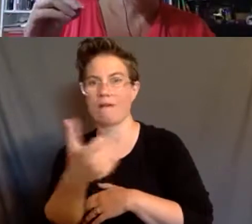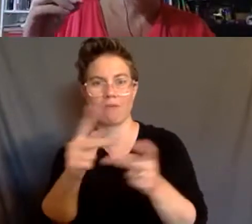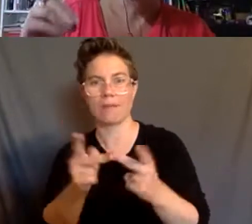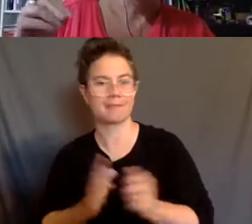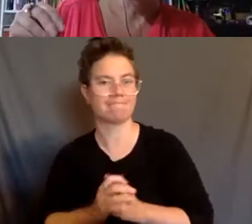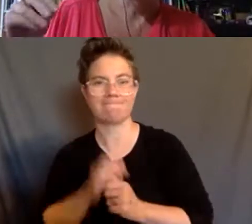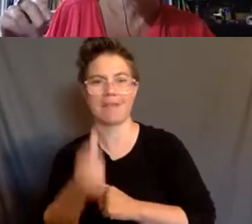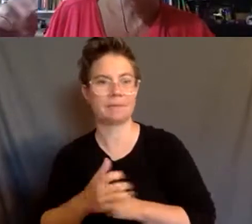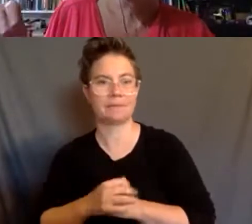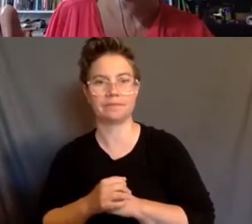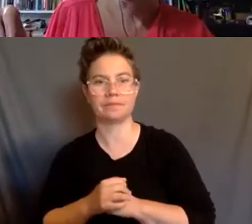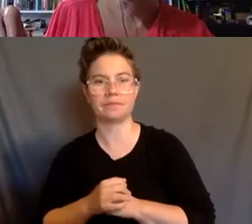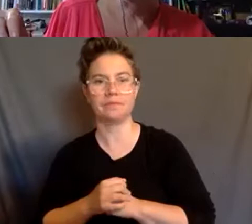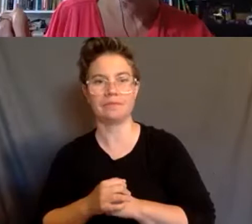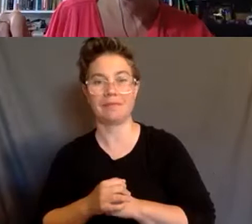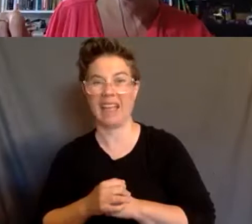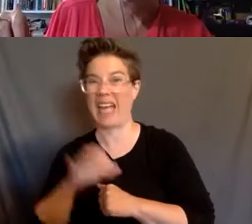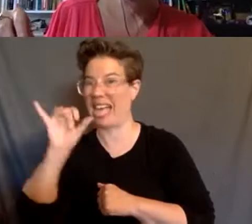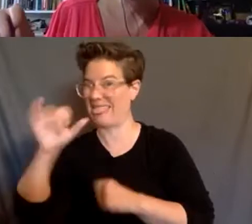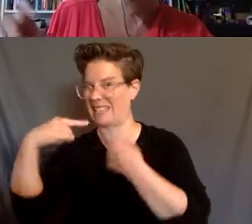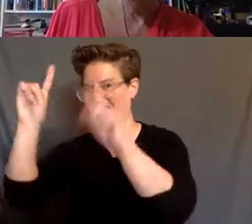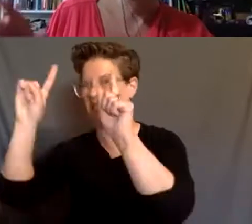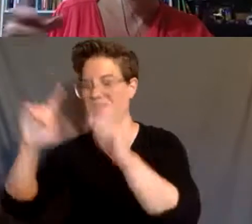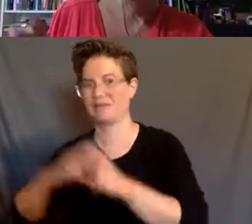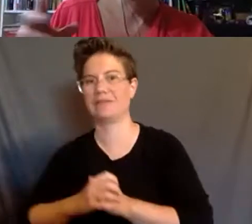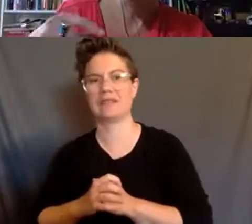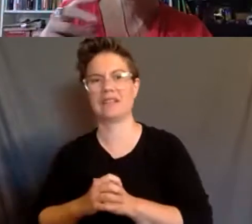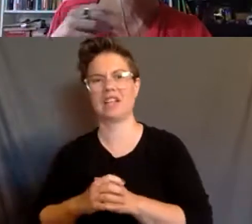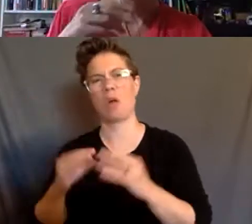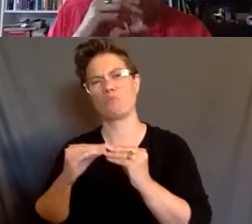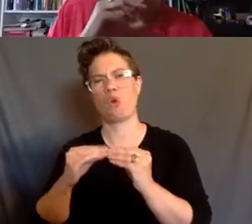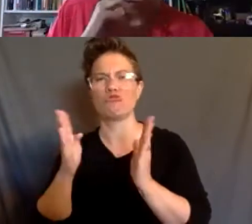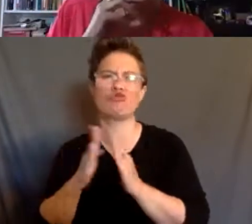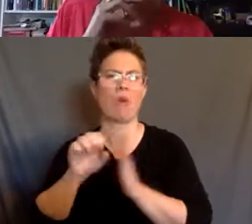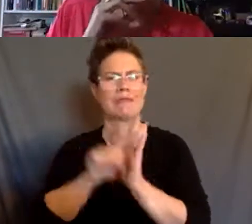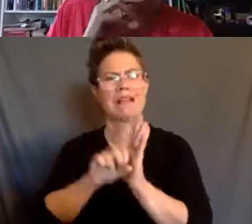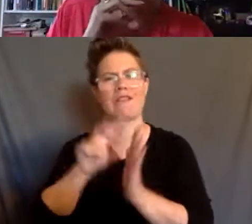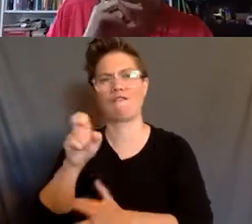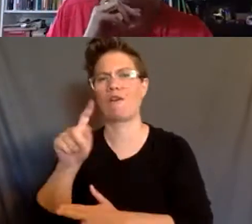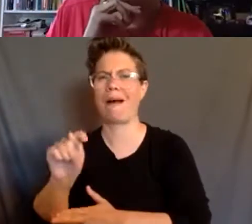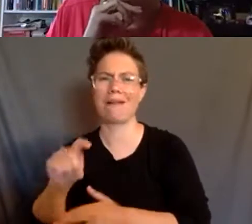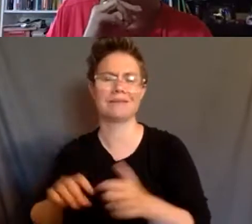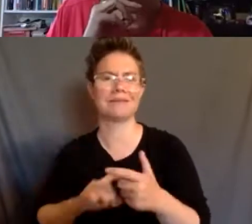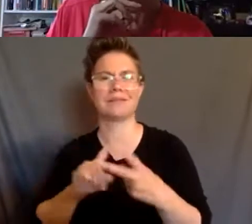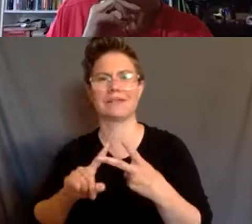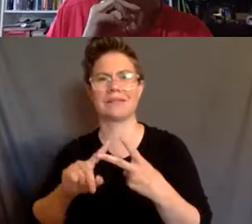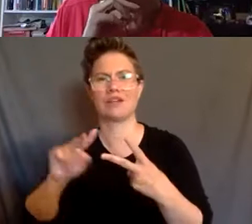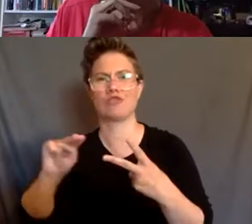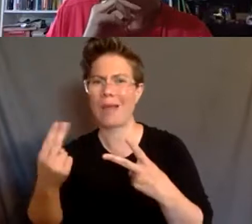And that has been the most successful. A lot of it was done in smaller states like Vermont and New Hampshire.